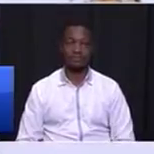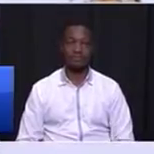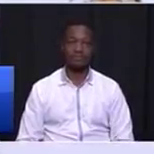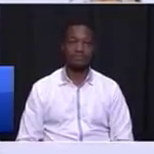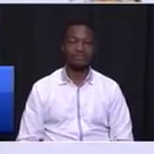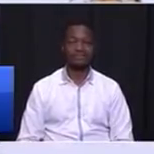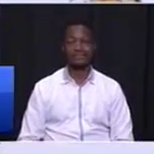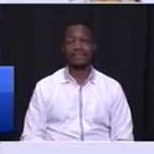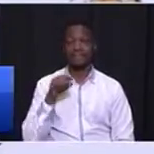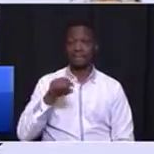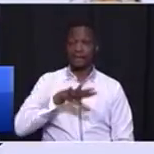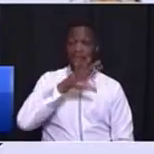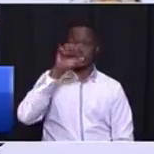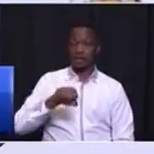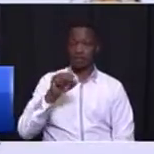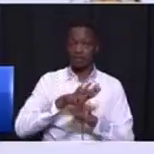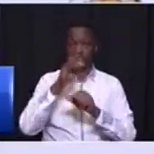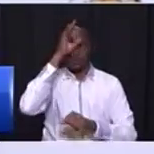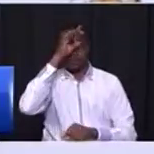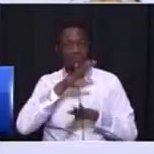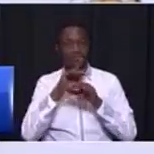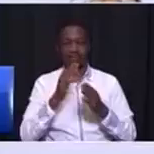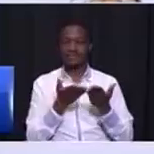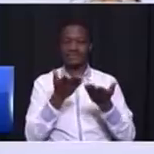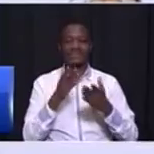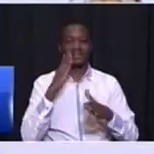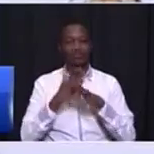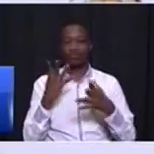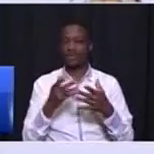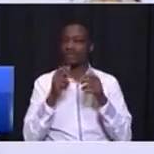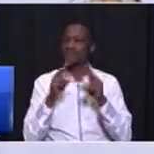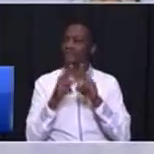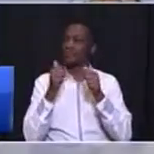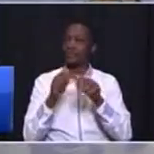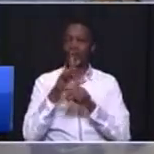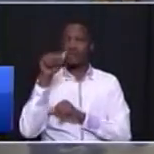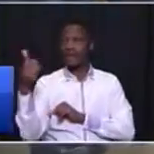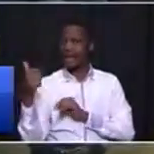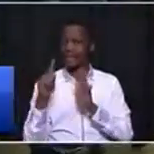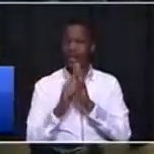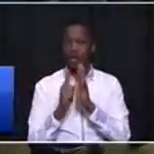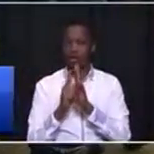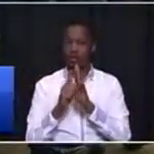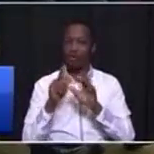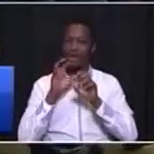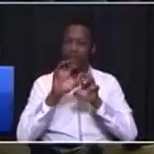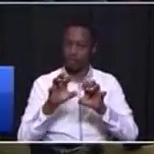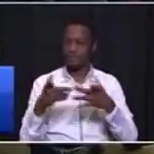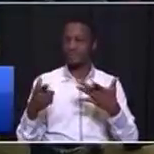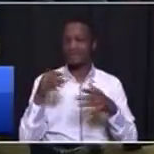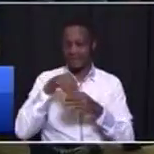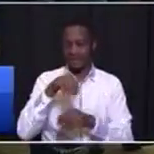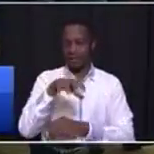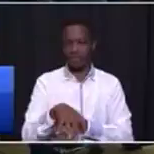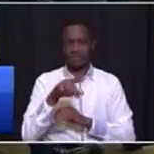The South African Police Service is working very well with other law enforcement agencies in our province and they are